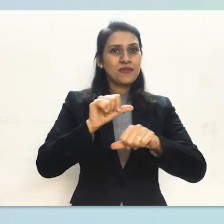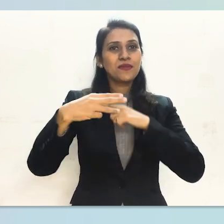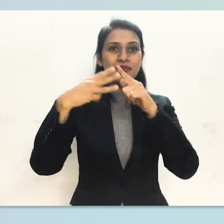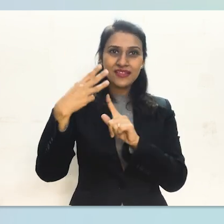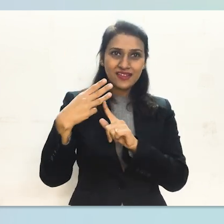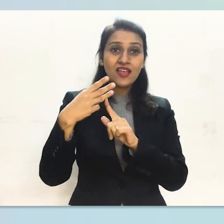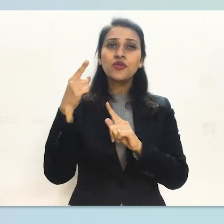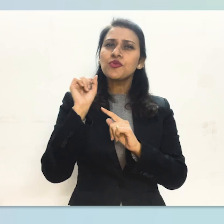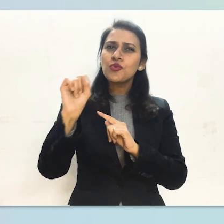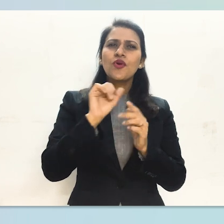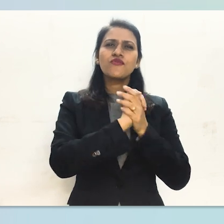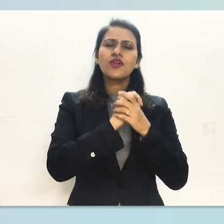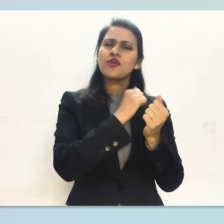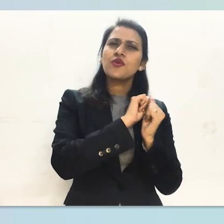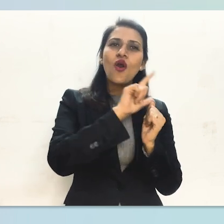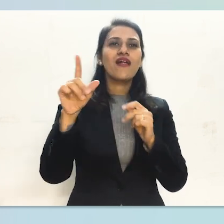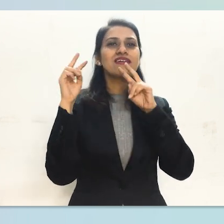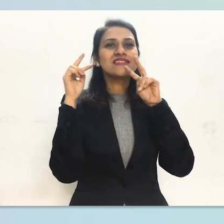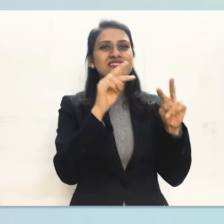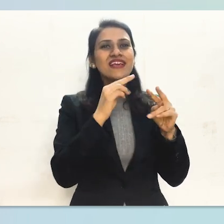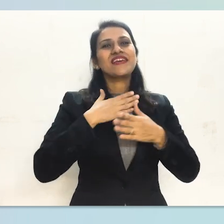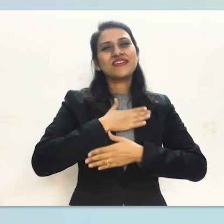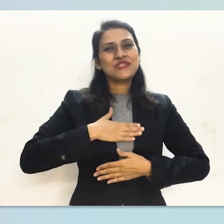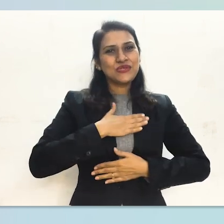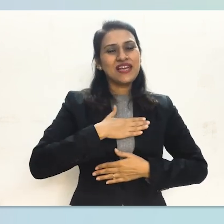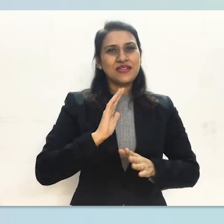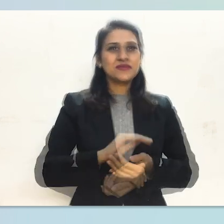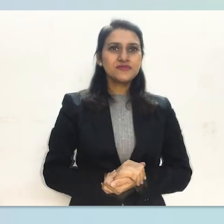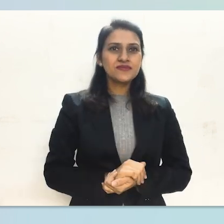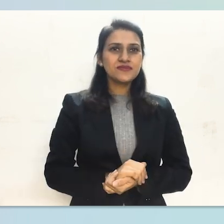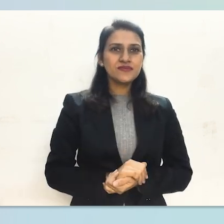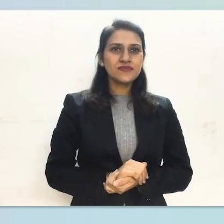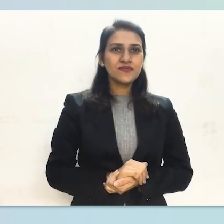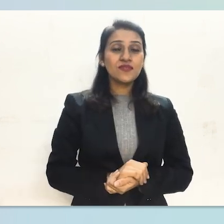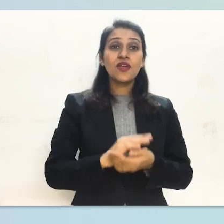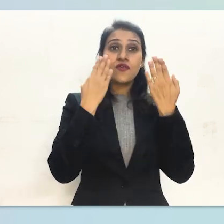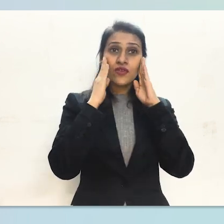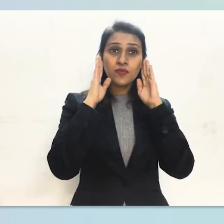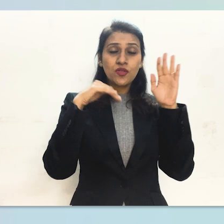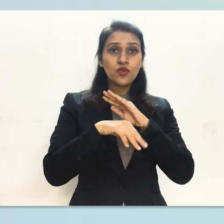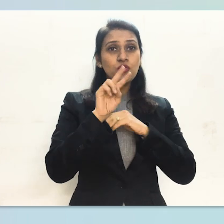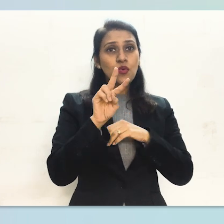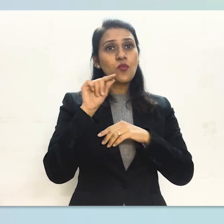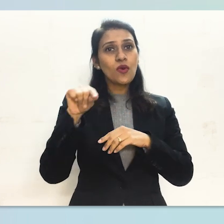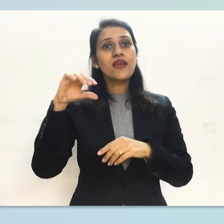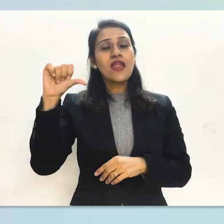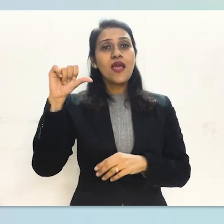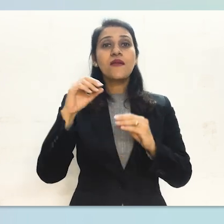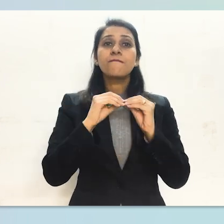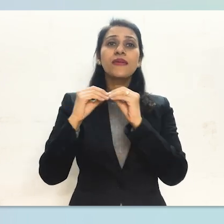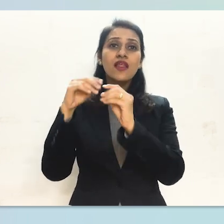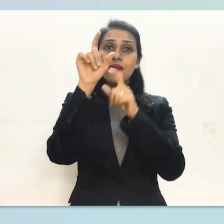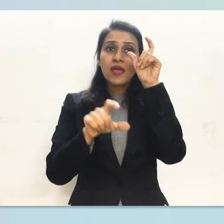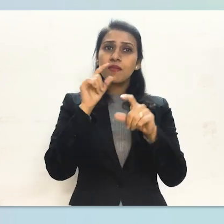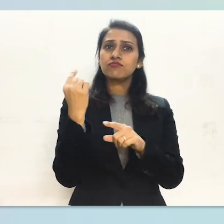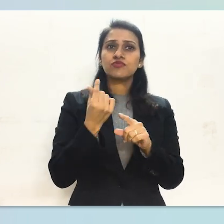.5 billion monthly active users. WhatsApp has 2 billion monthly active users and Instagram 1.5 billion